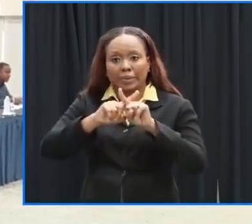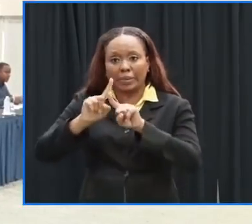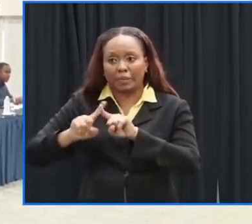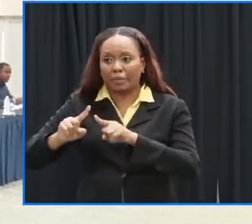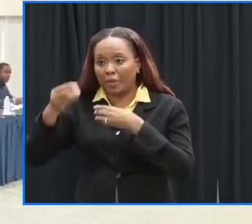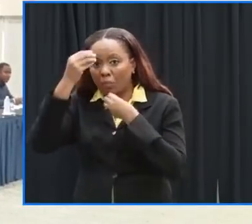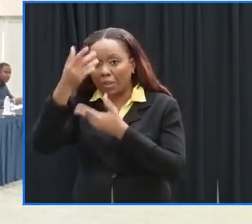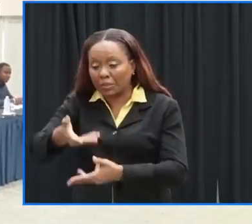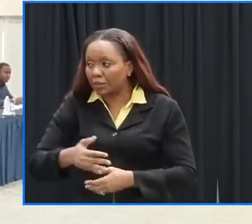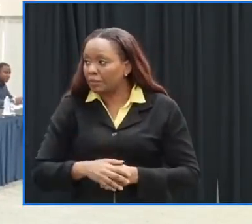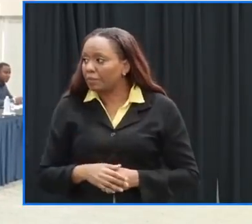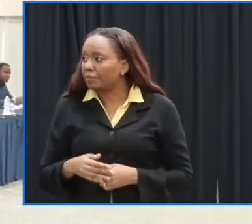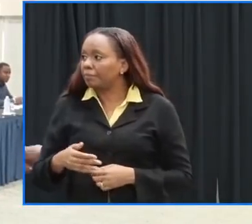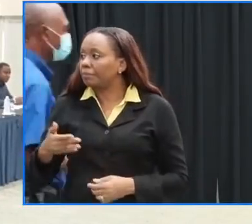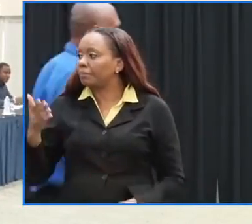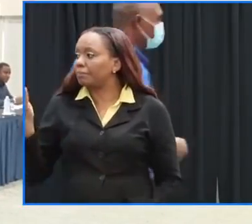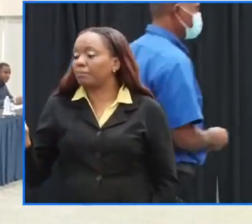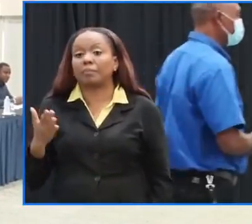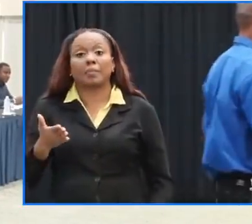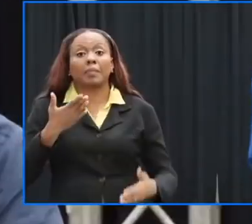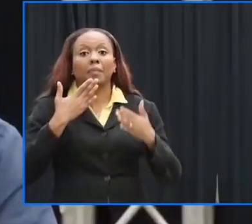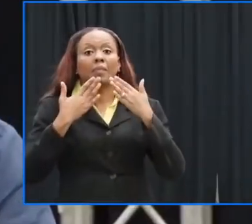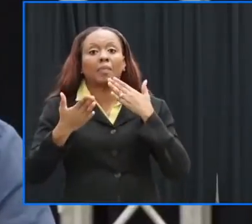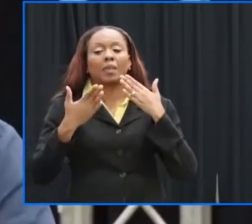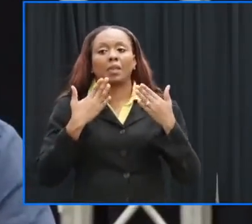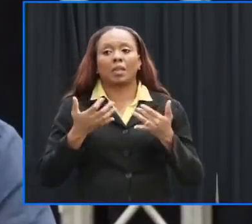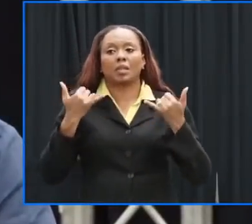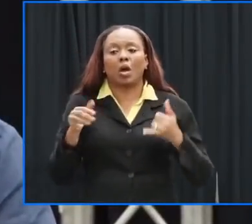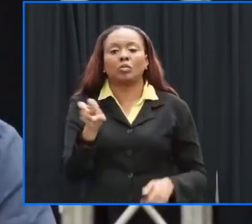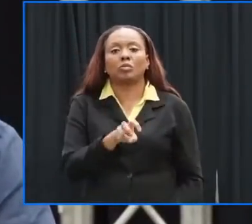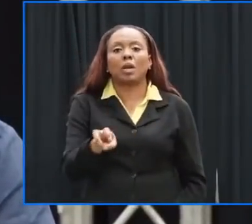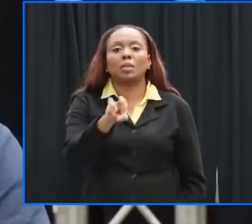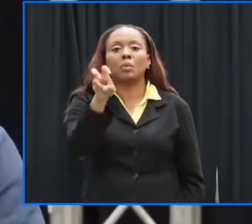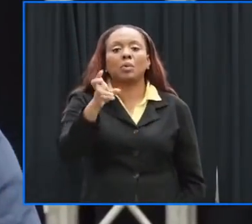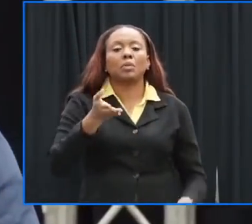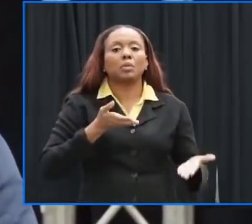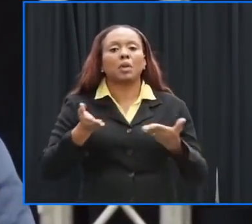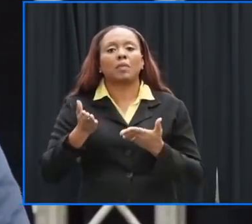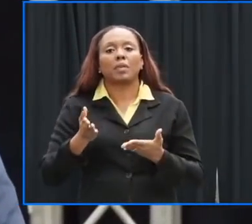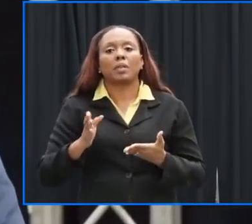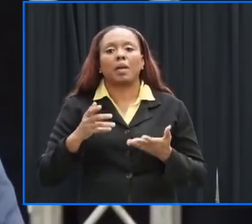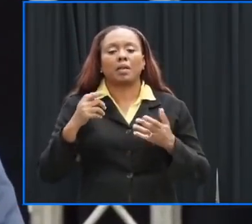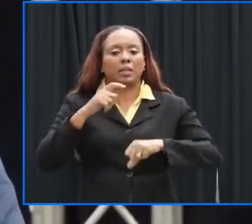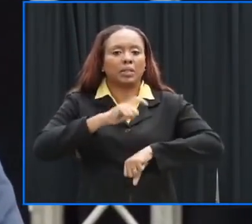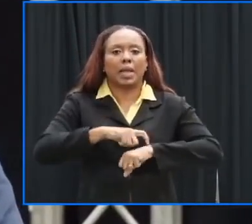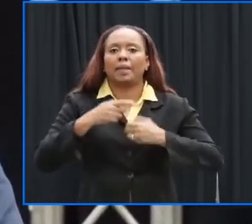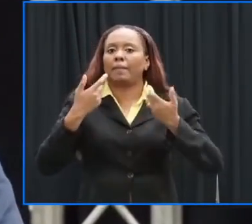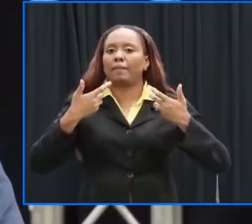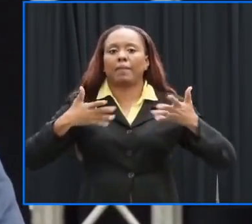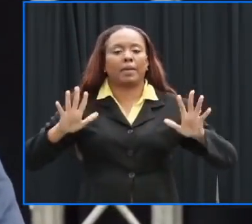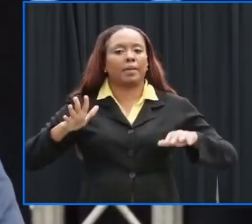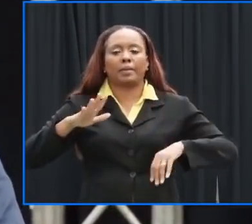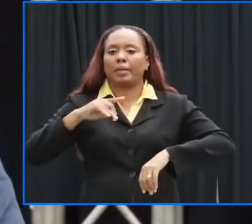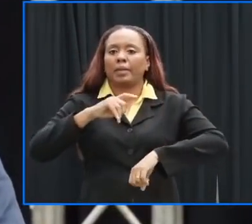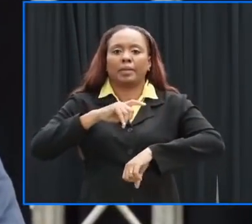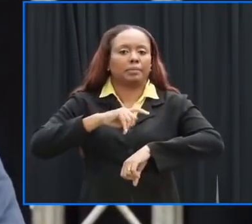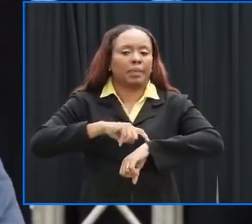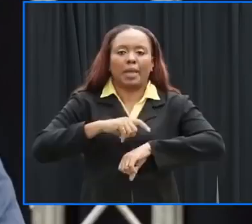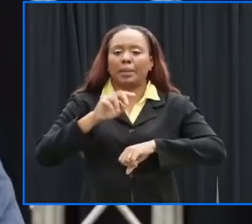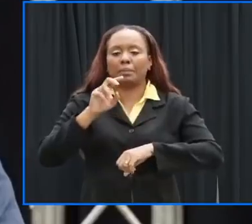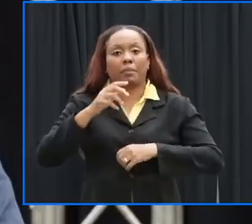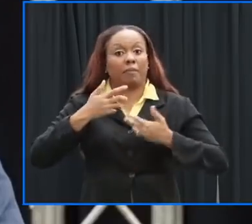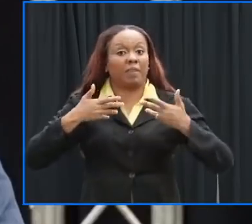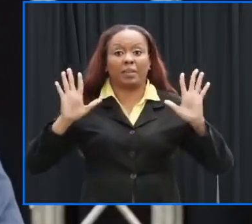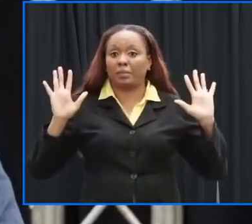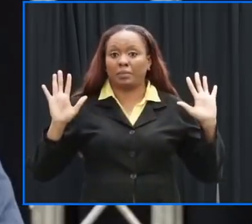very much prime minister um the public service should have been shut down already the close off time for the public service and